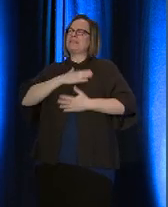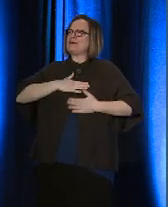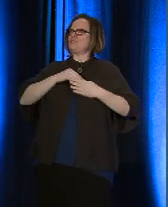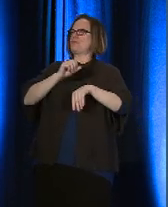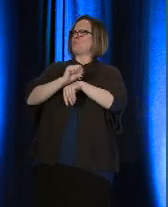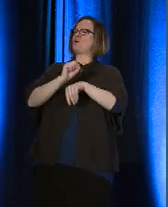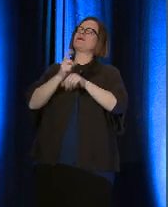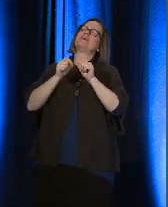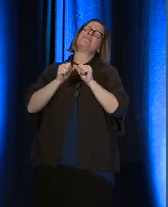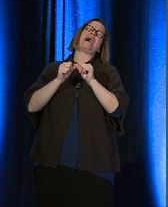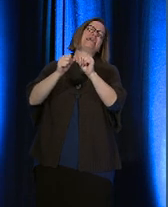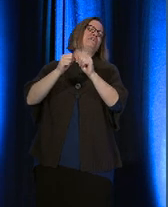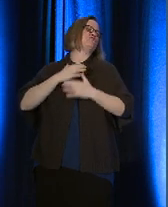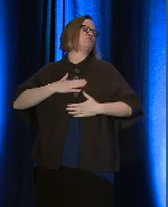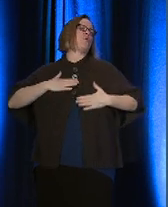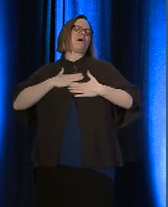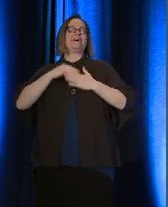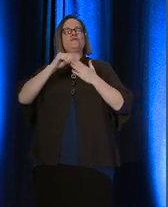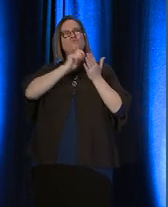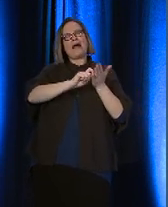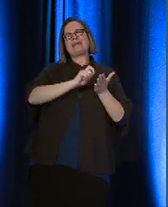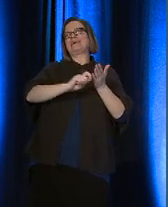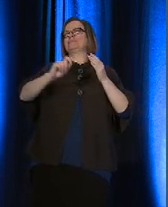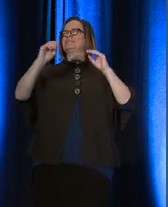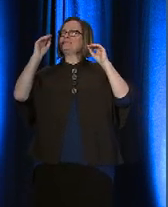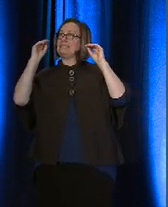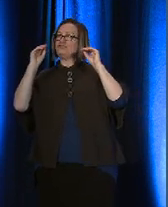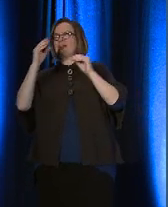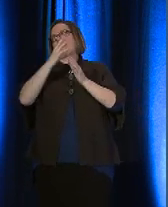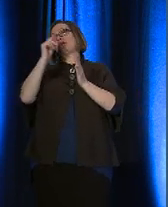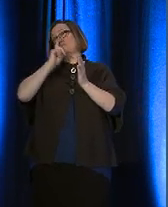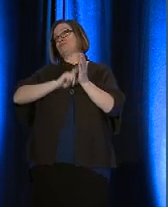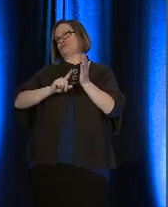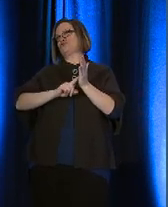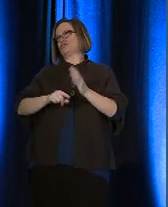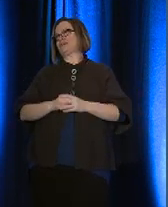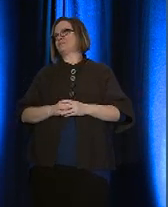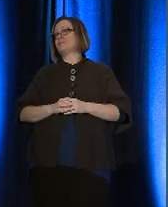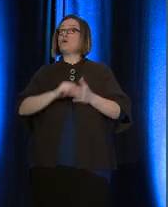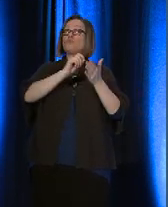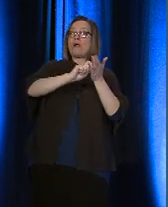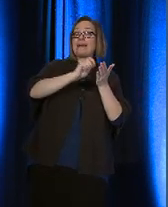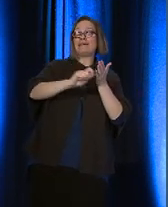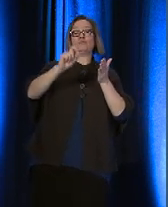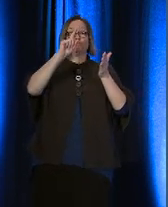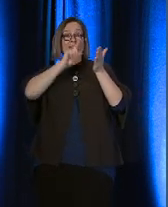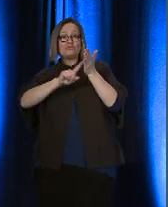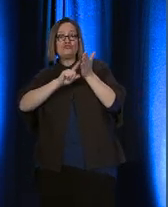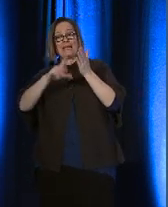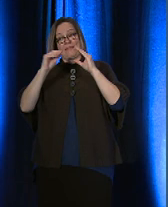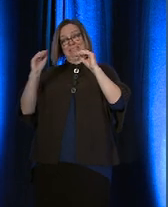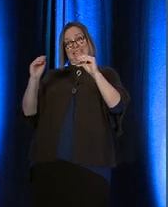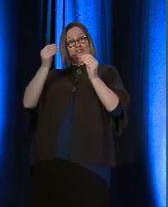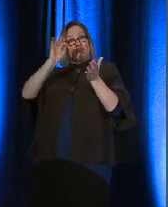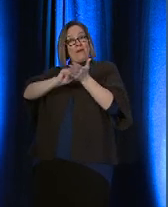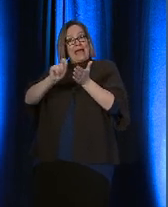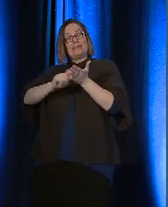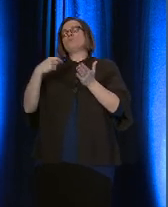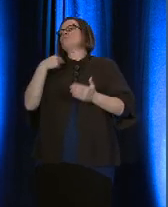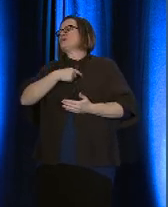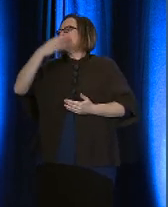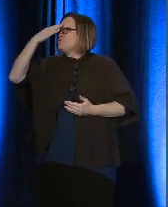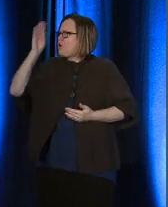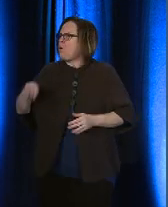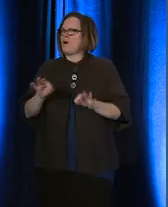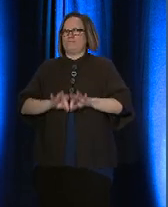joy in writing, in teaching, and in researching. Writing, researching, and the teaching of writing, we know are important.